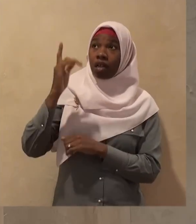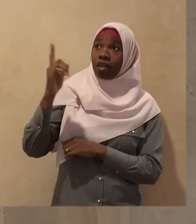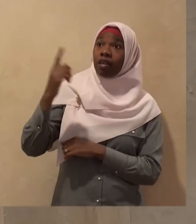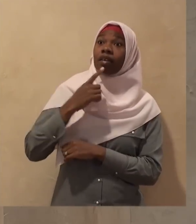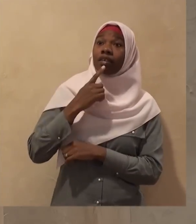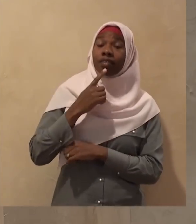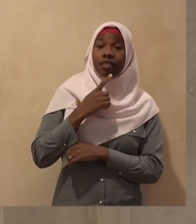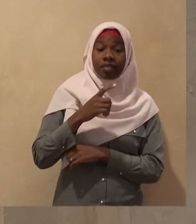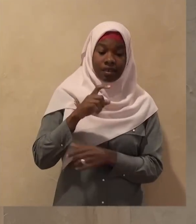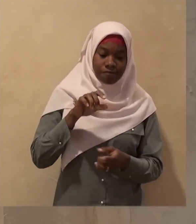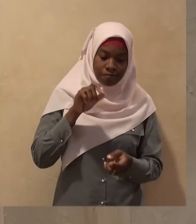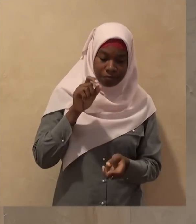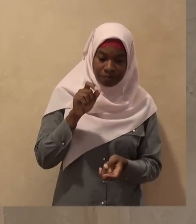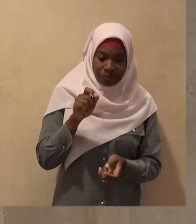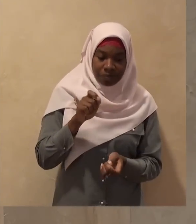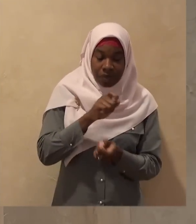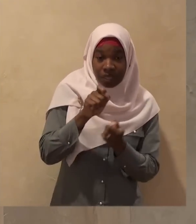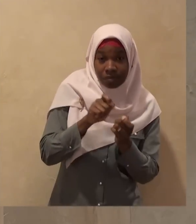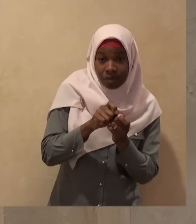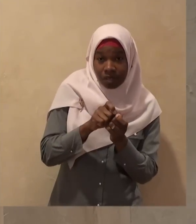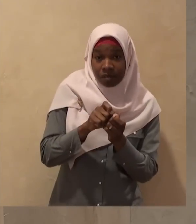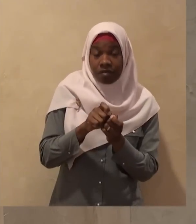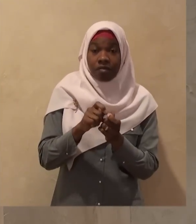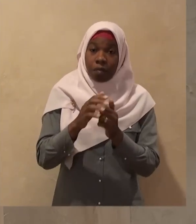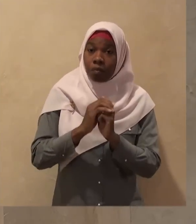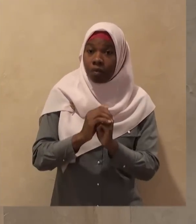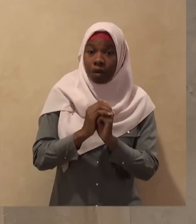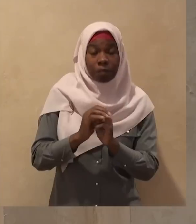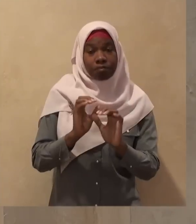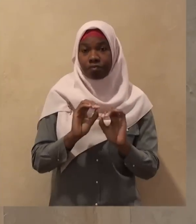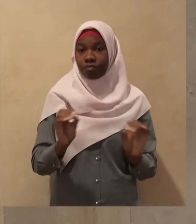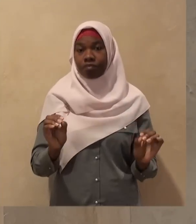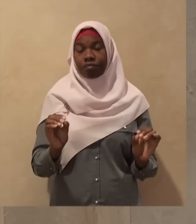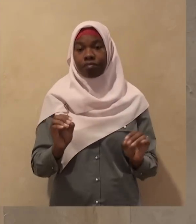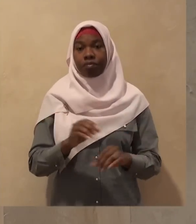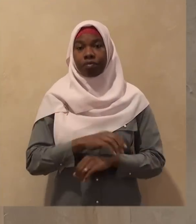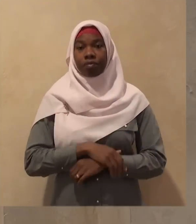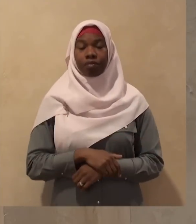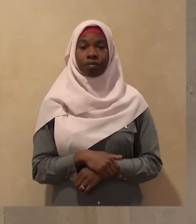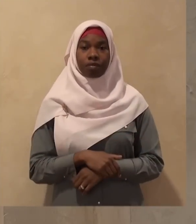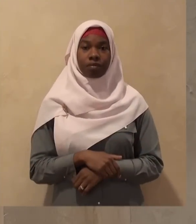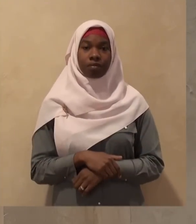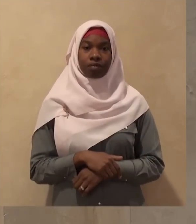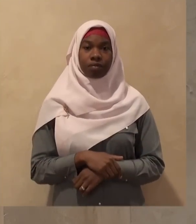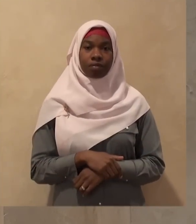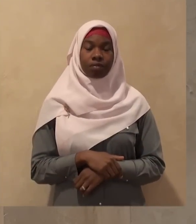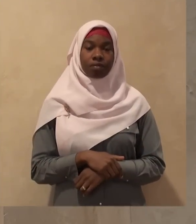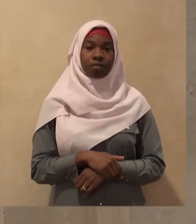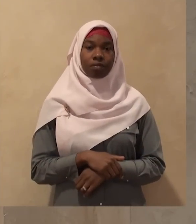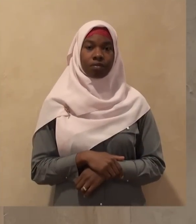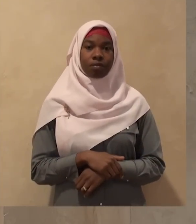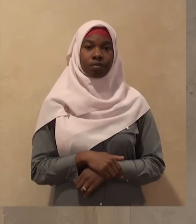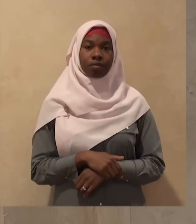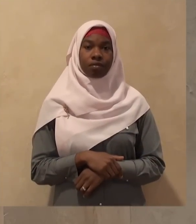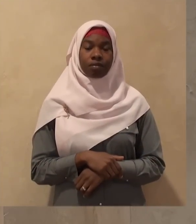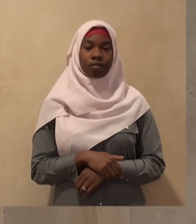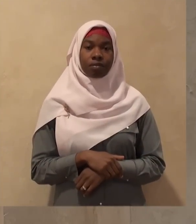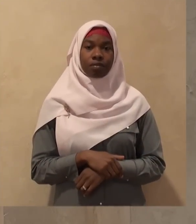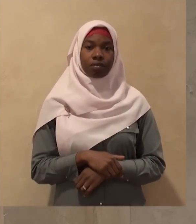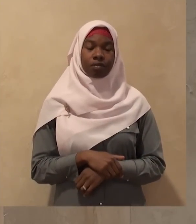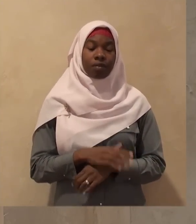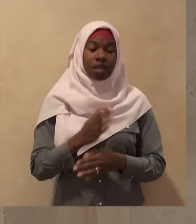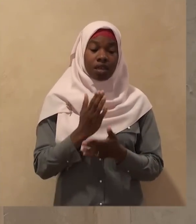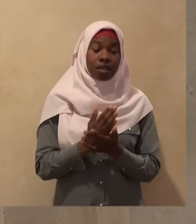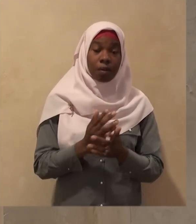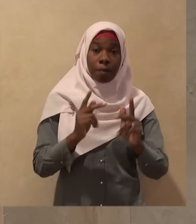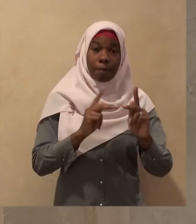practices some rituals for this month for the month of rajab these practices are not supported by the